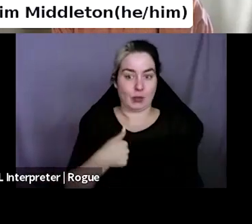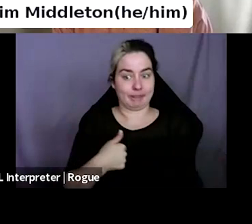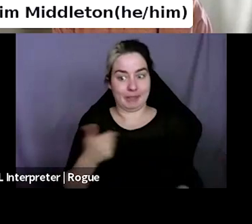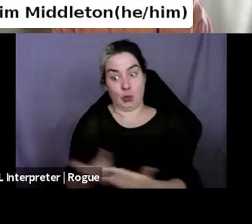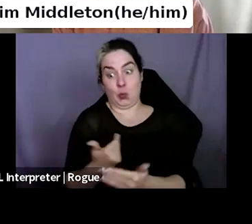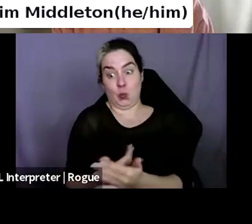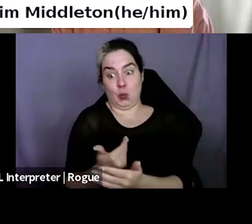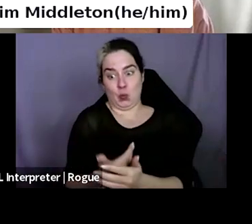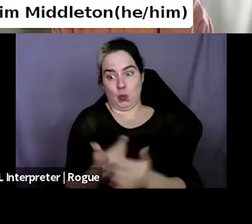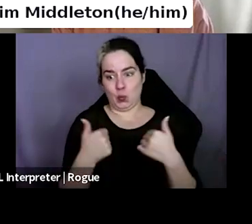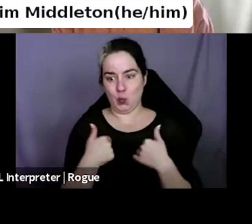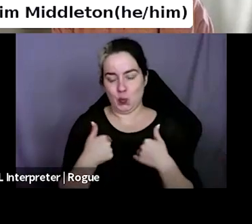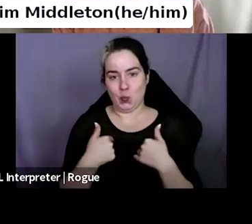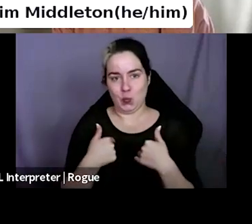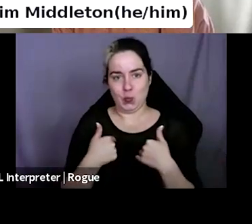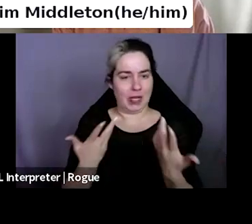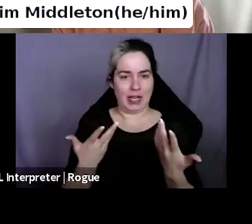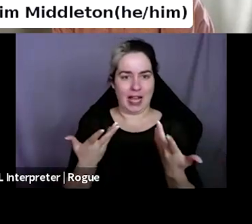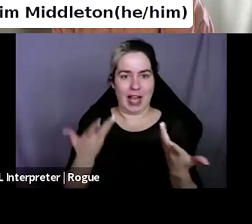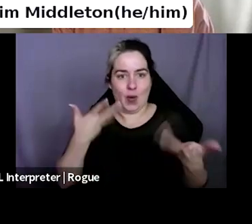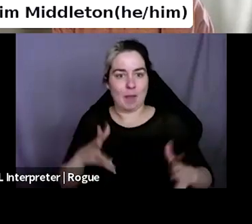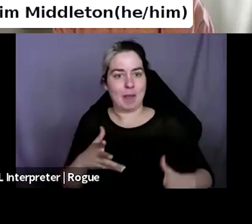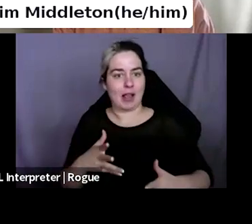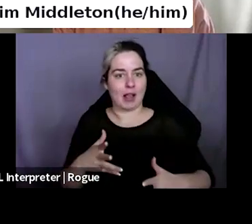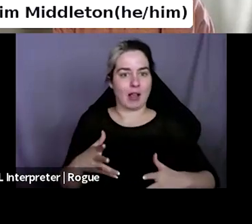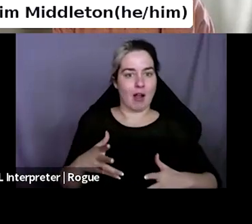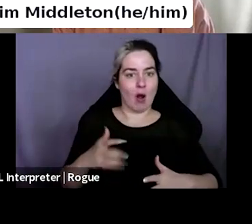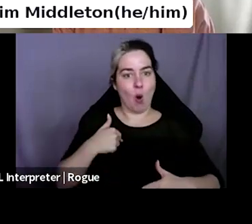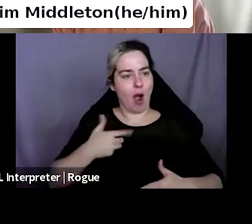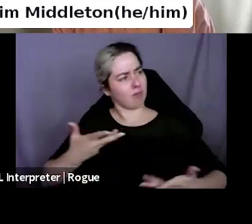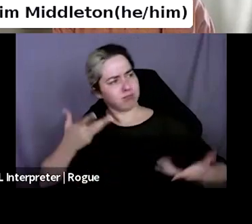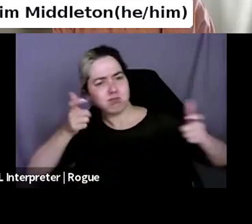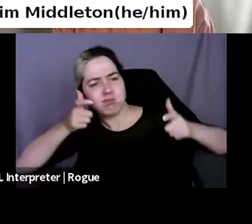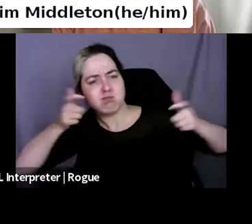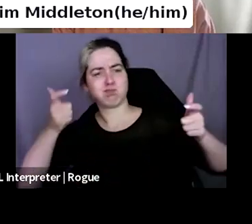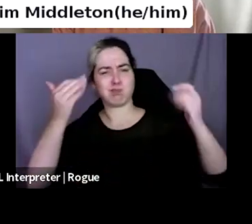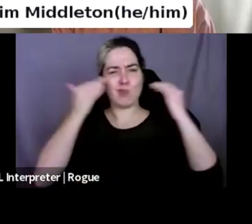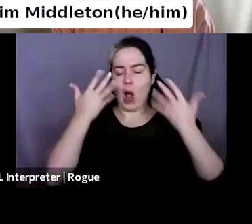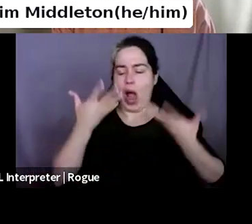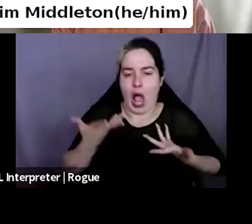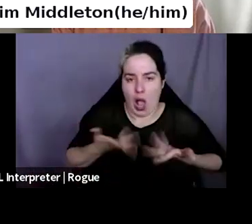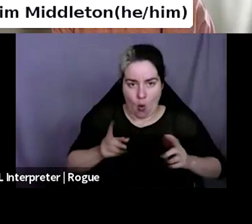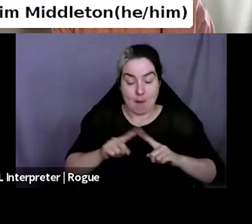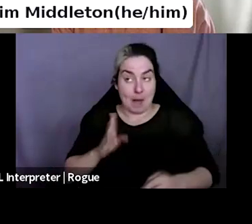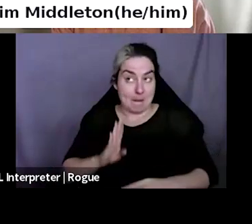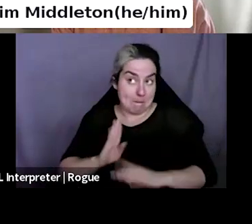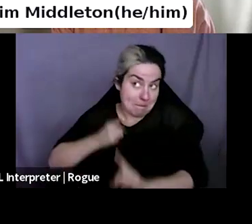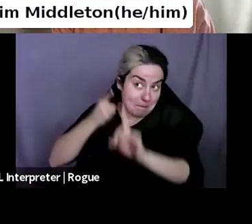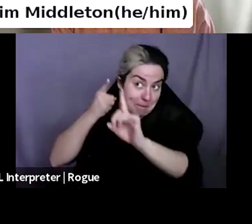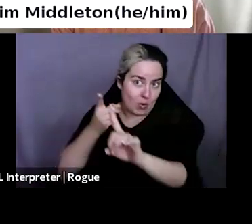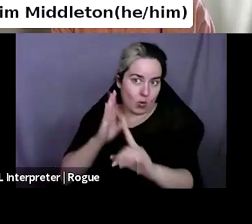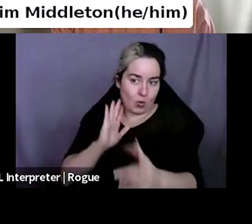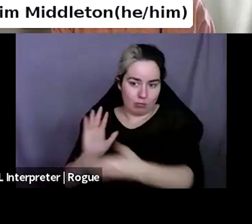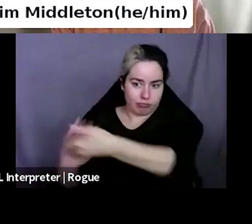I don't want to act like a new broom, but I'm hoping that will, that will come about.